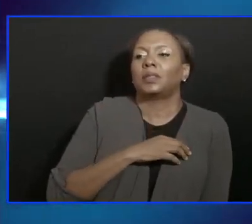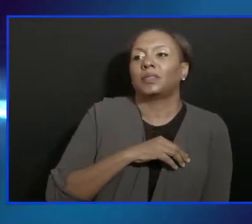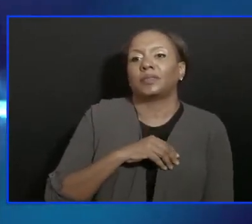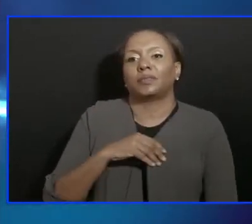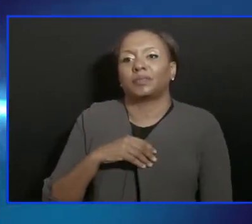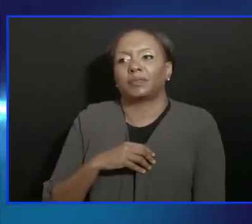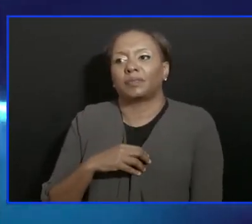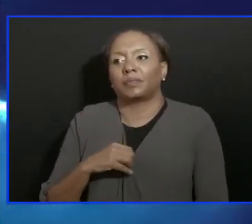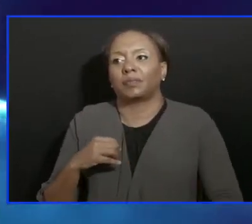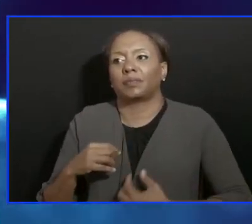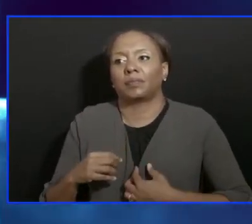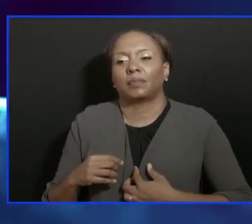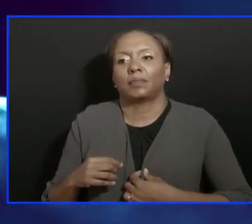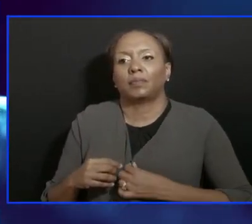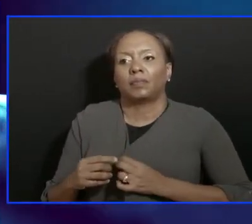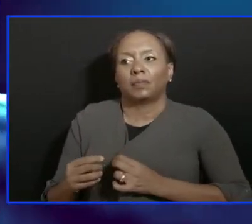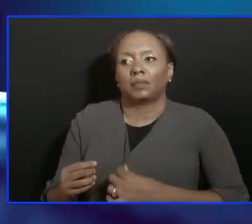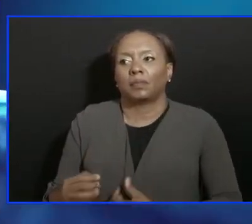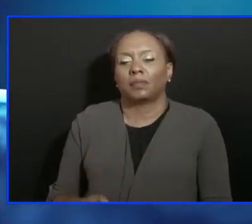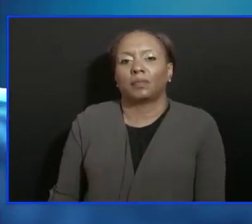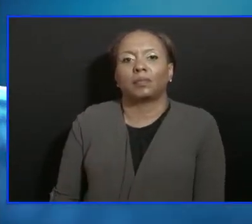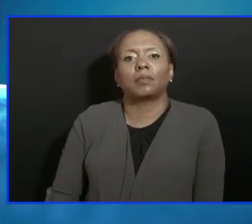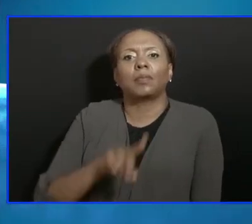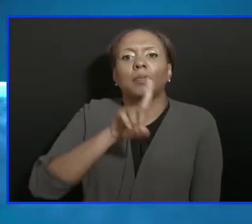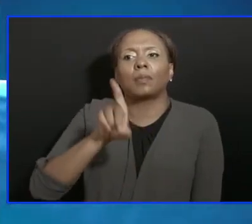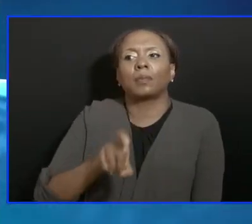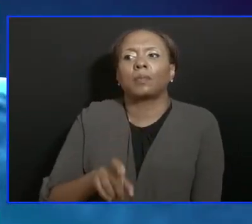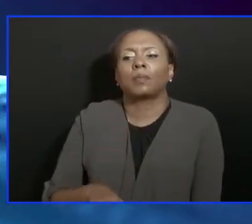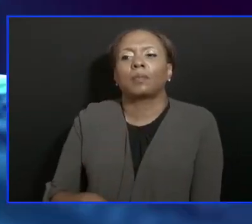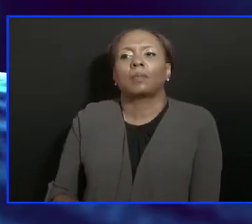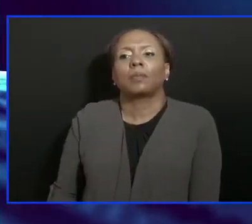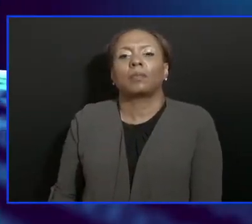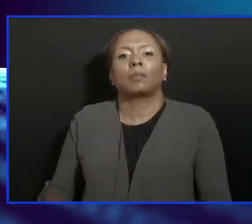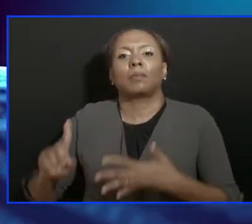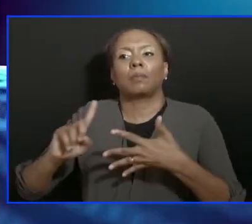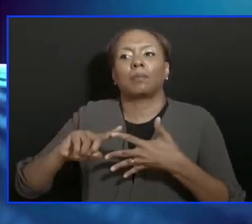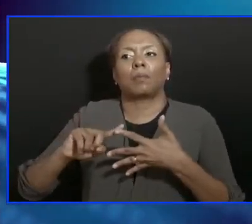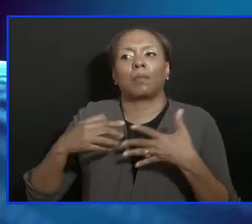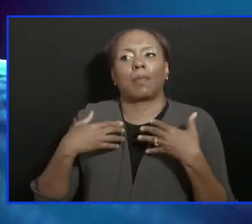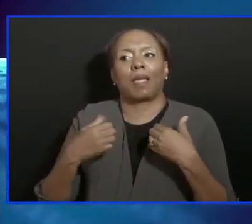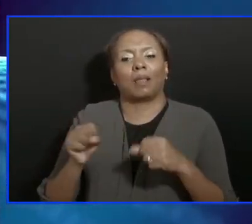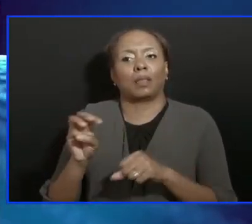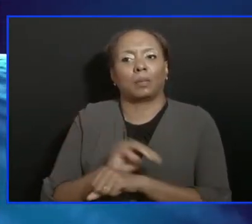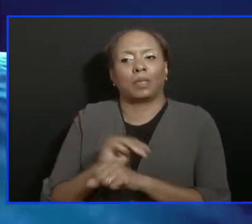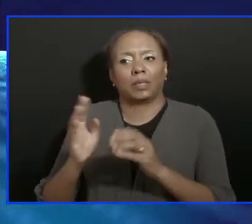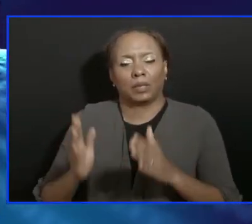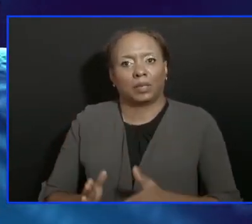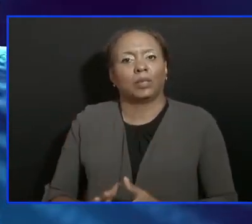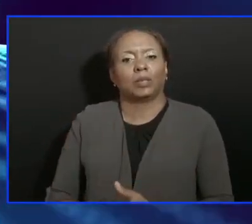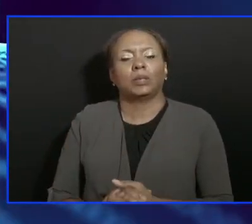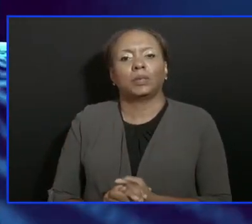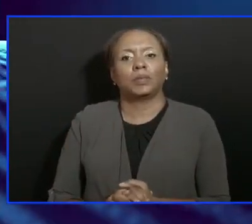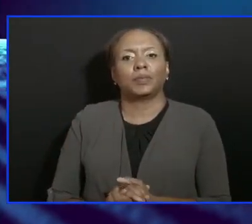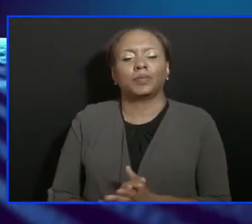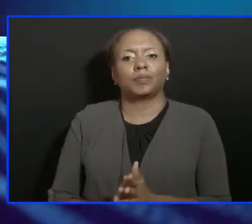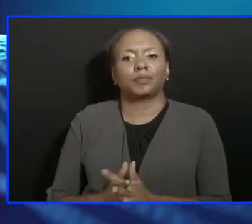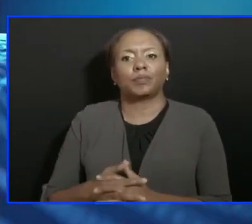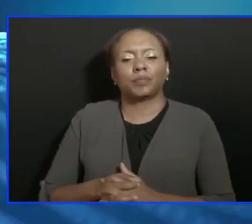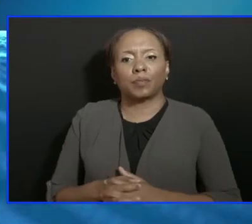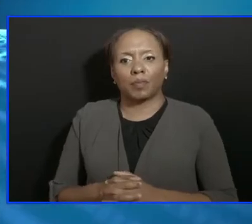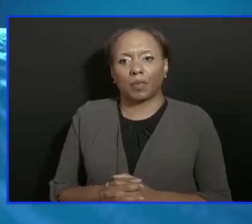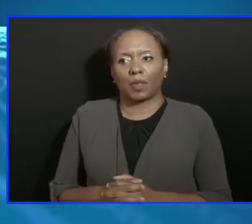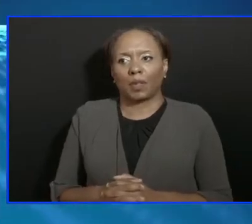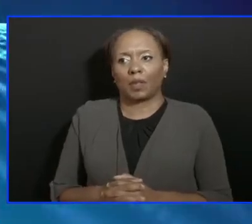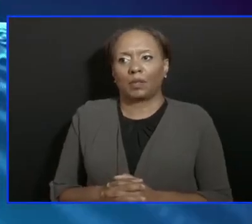Basically, one question to Minister Bostic. You would have mentioned the fact that the positive